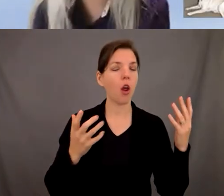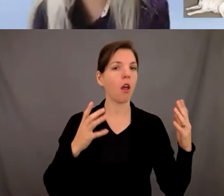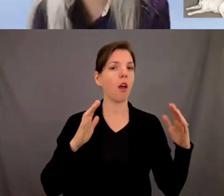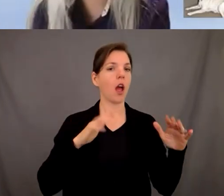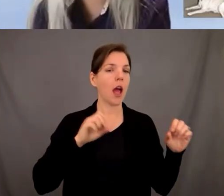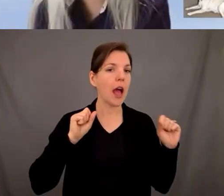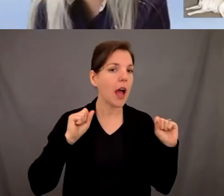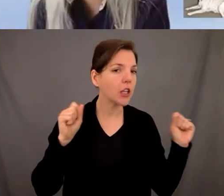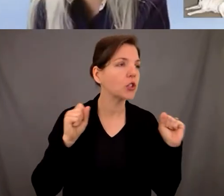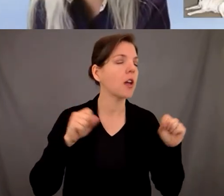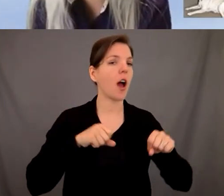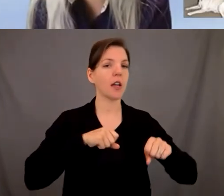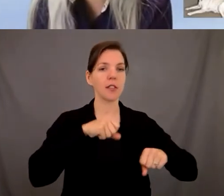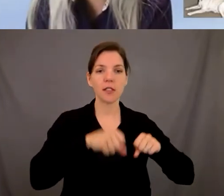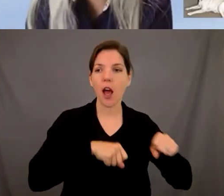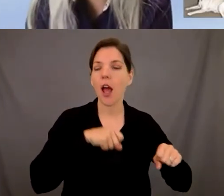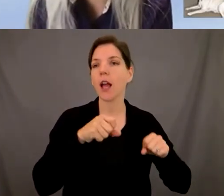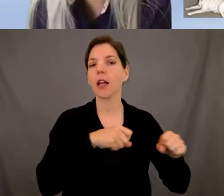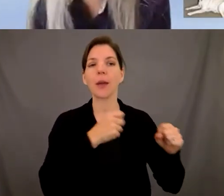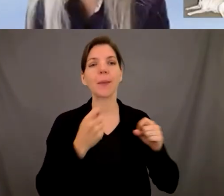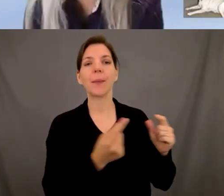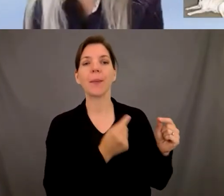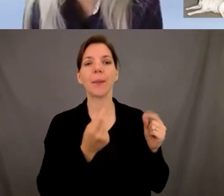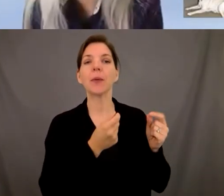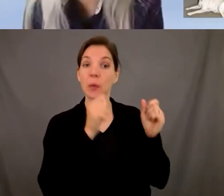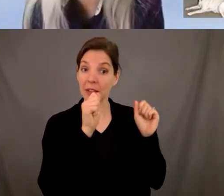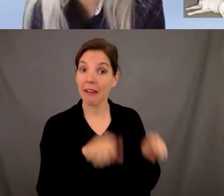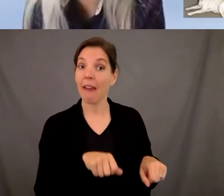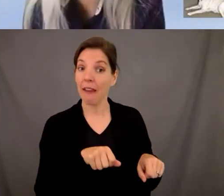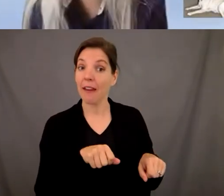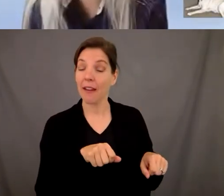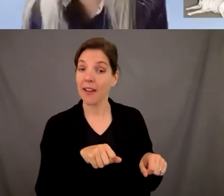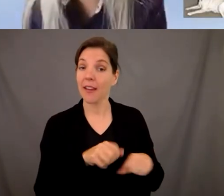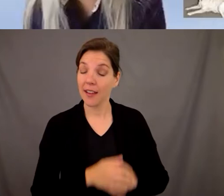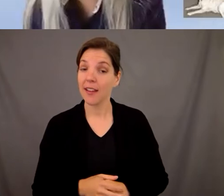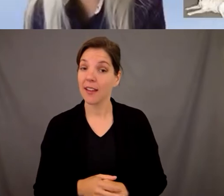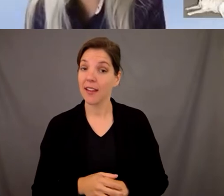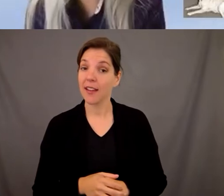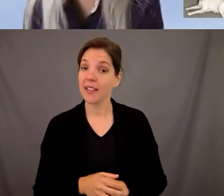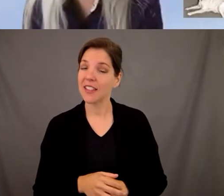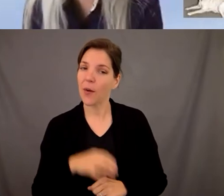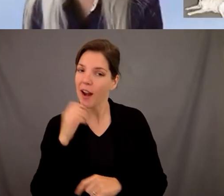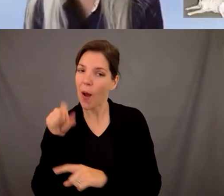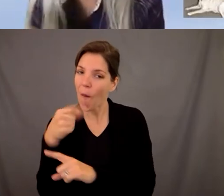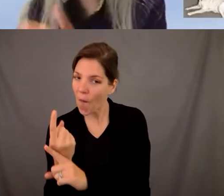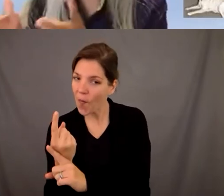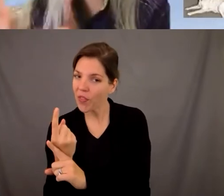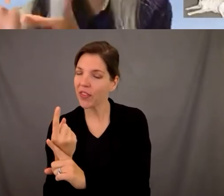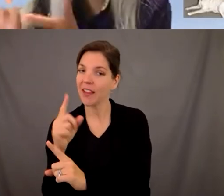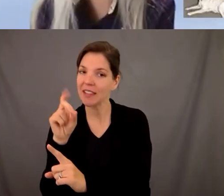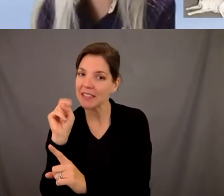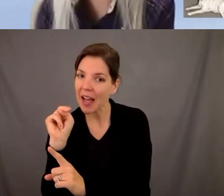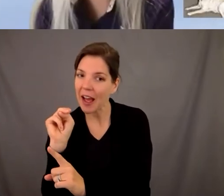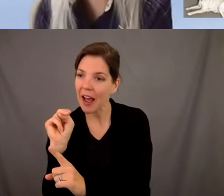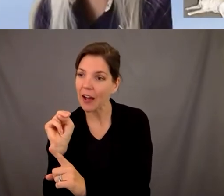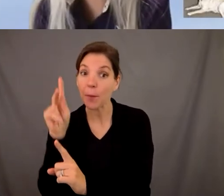you know cycling other kinds of things that she would normally do in her her life also so impacts not just the the actual